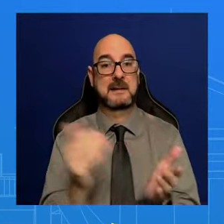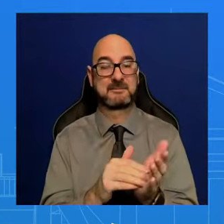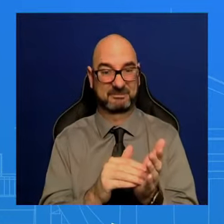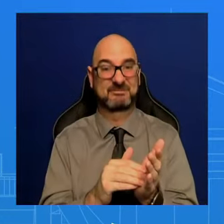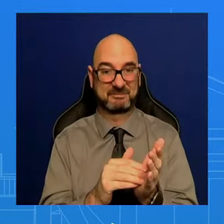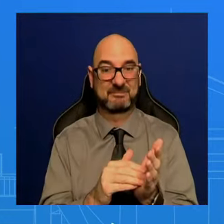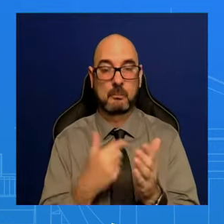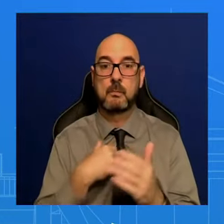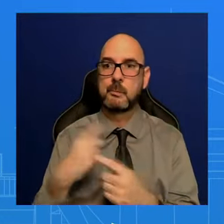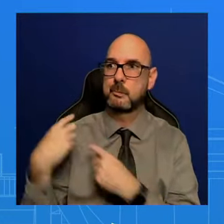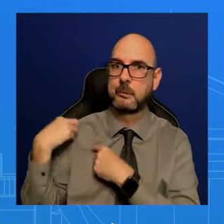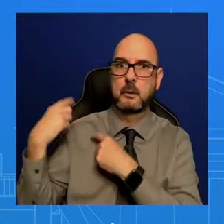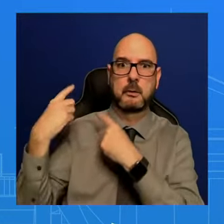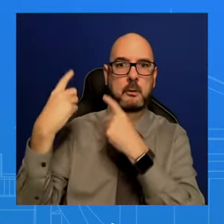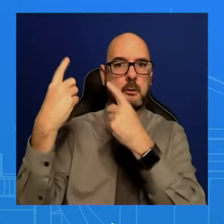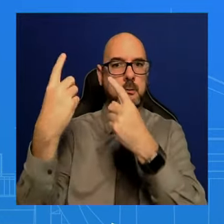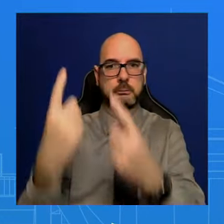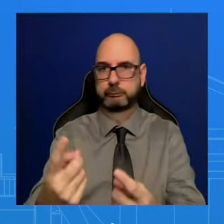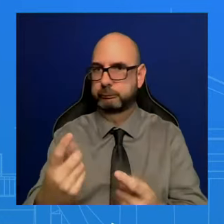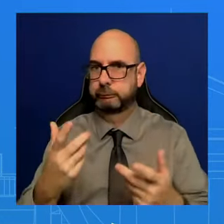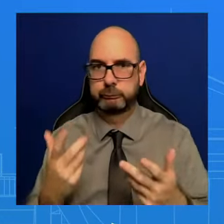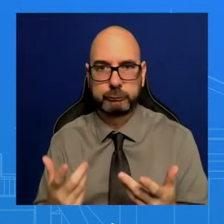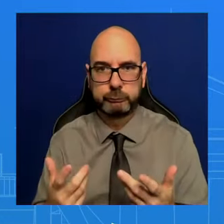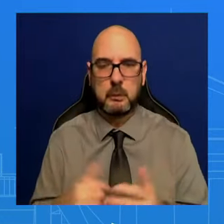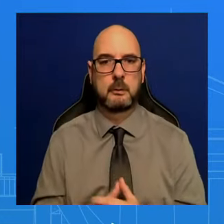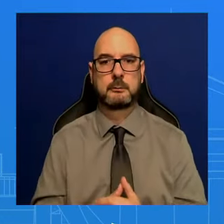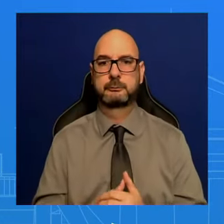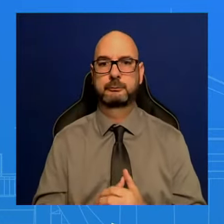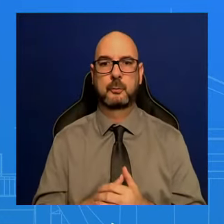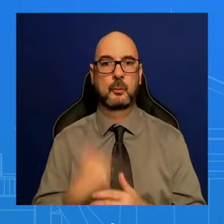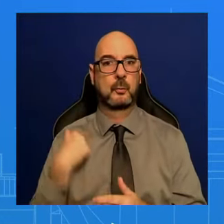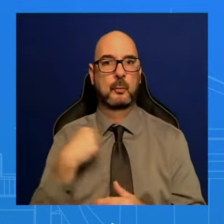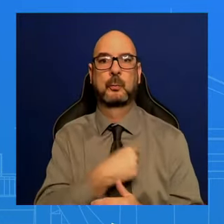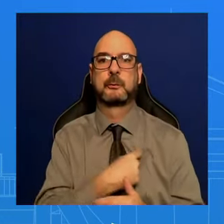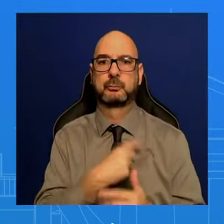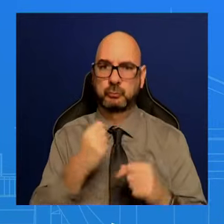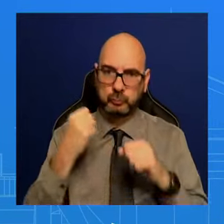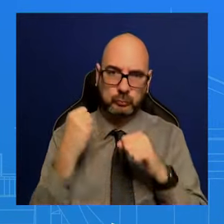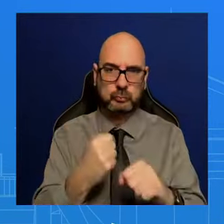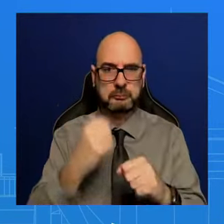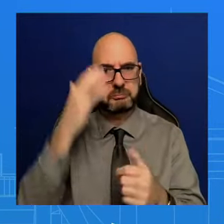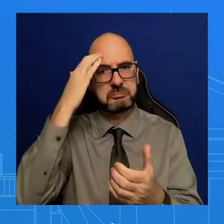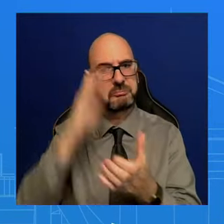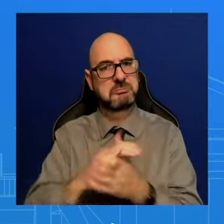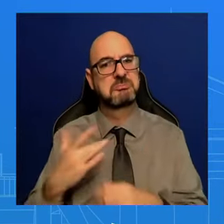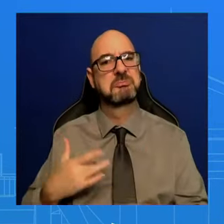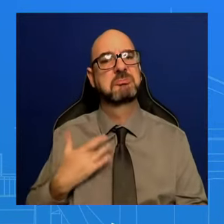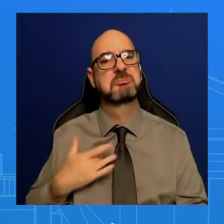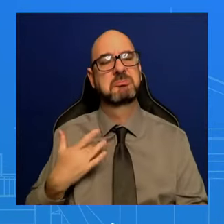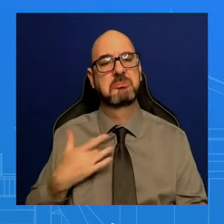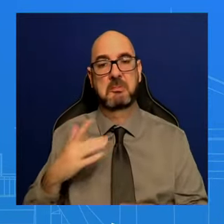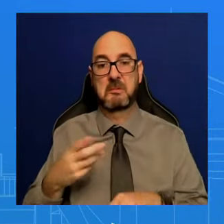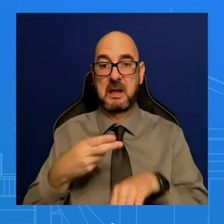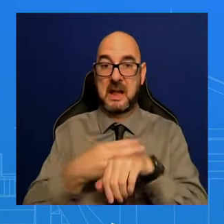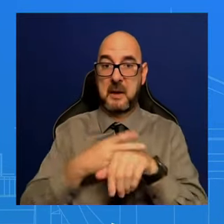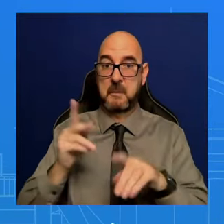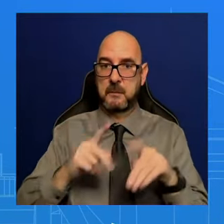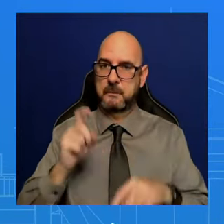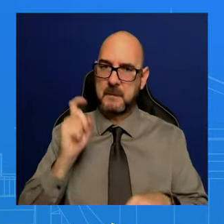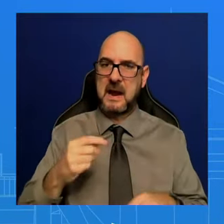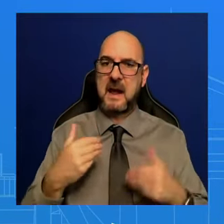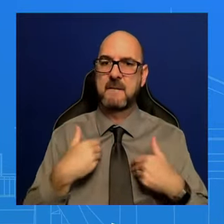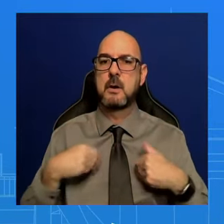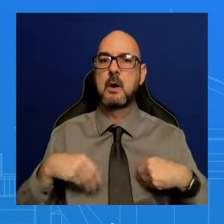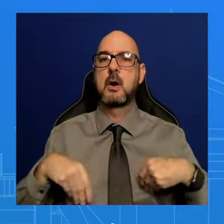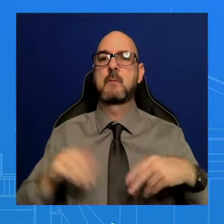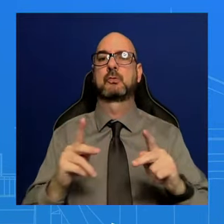And we believe, you know, it is the Haitian people, they need to have an opportunity to democratically elect their